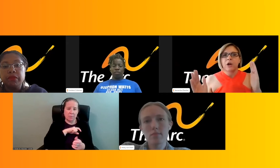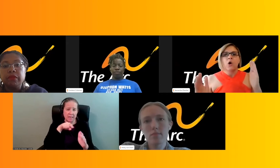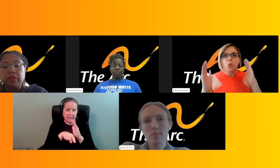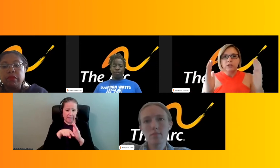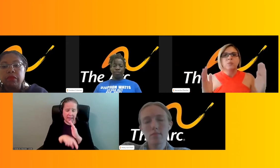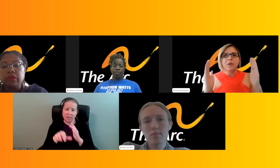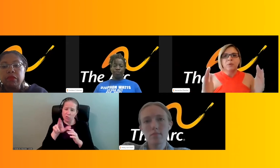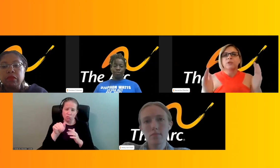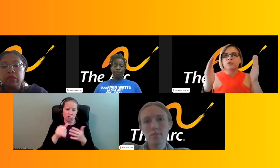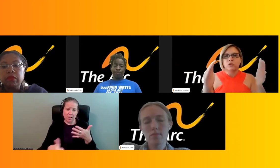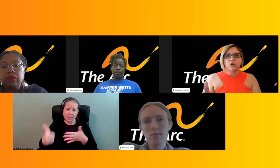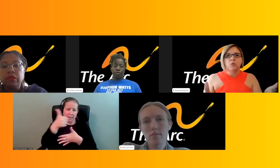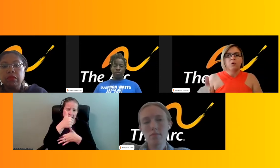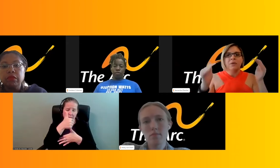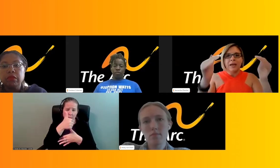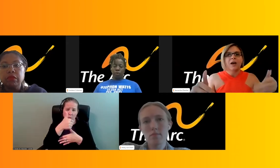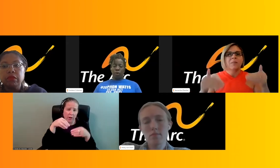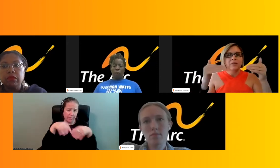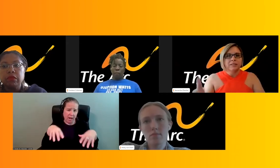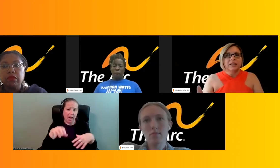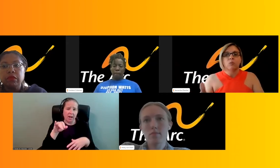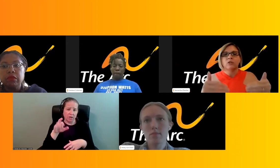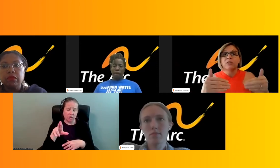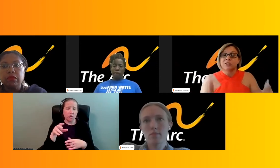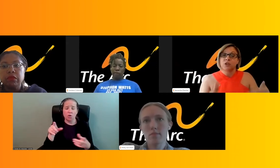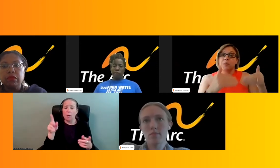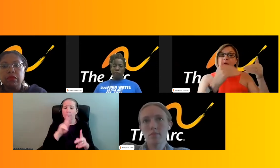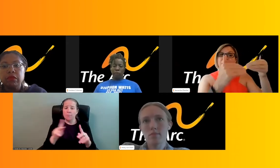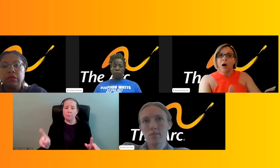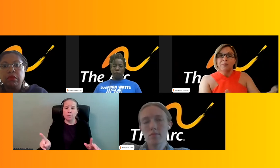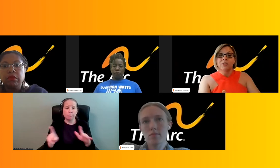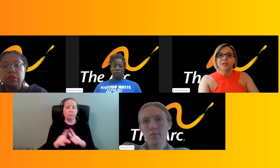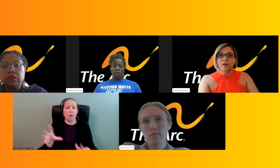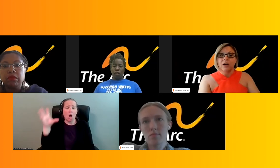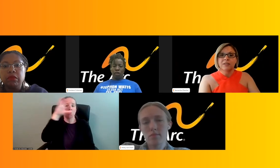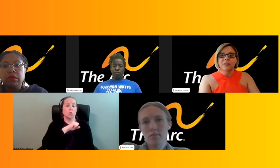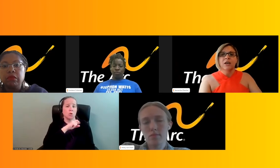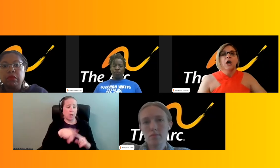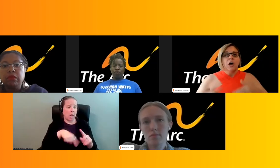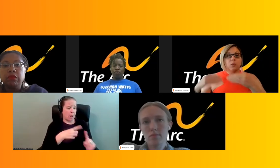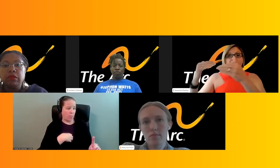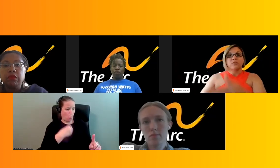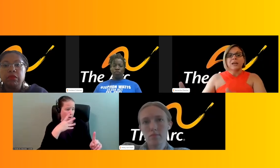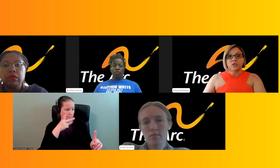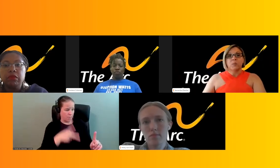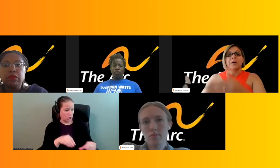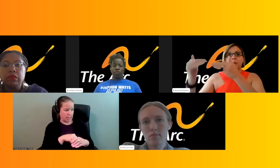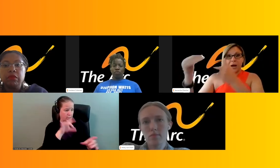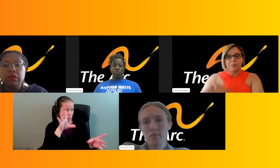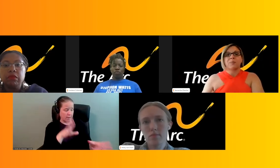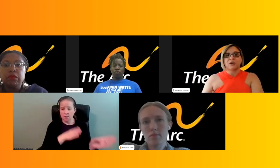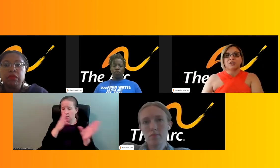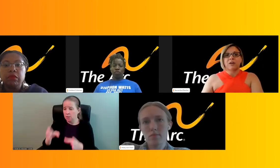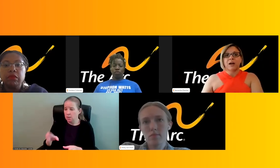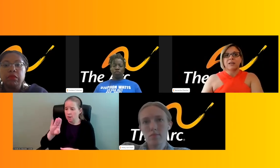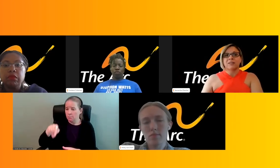there. What do people assume when they come on the scene? What do they assume about a white person in crisis? And what do they assume about a